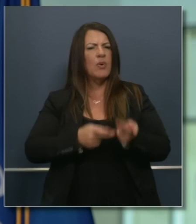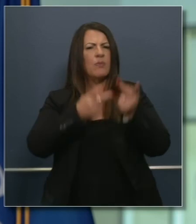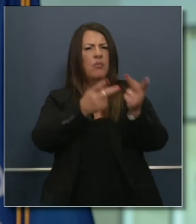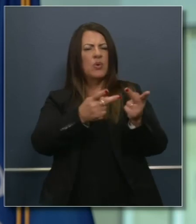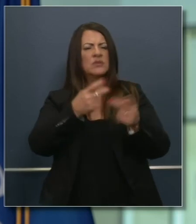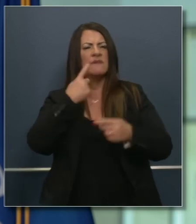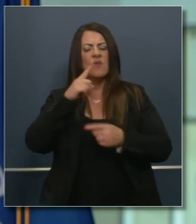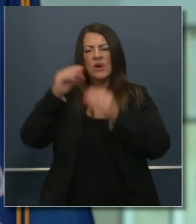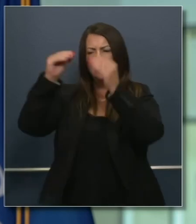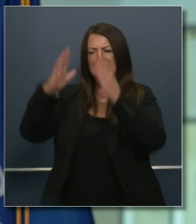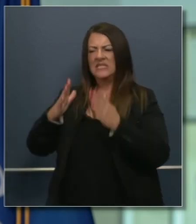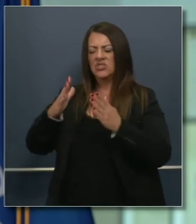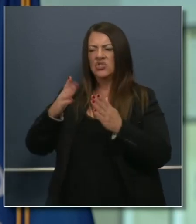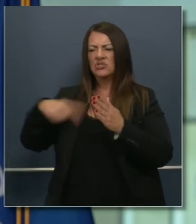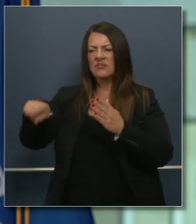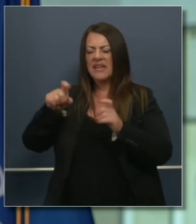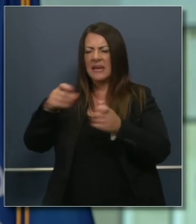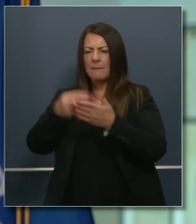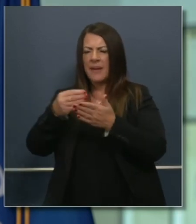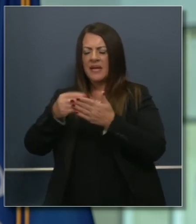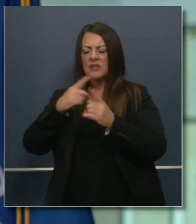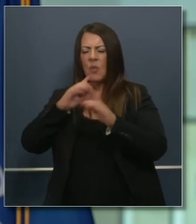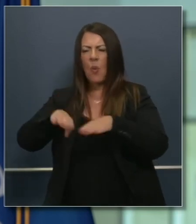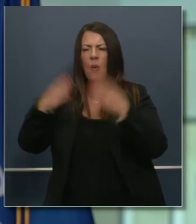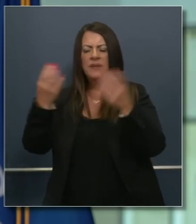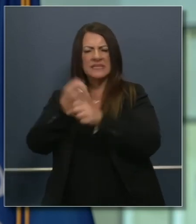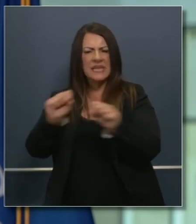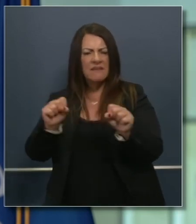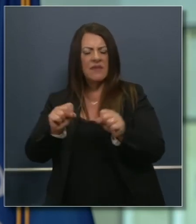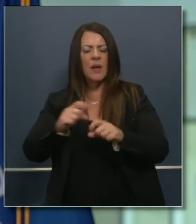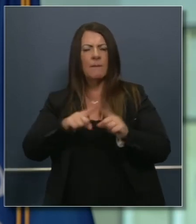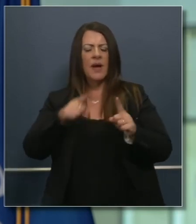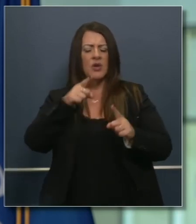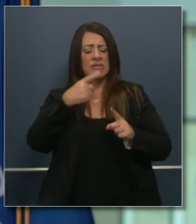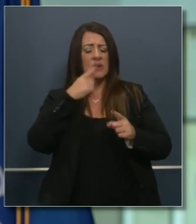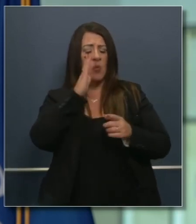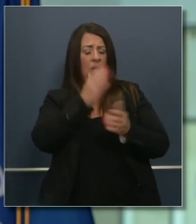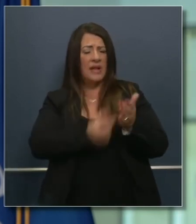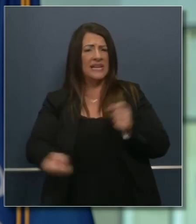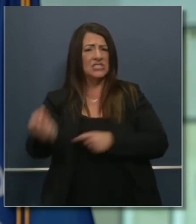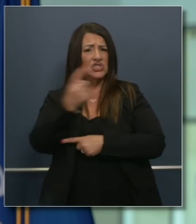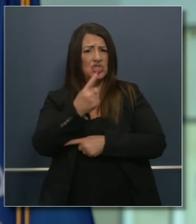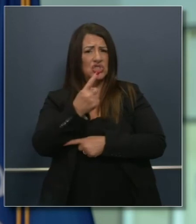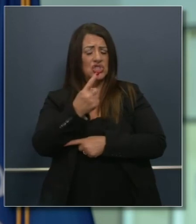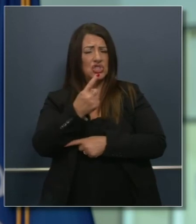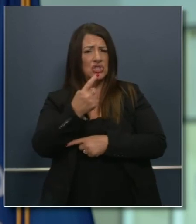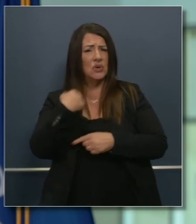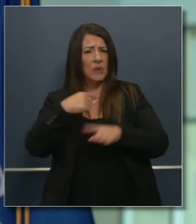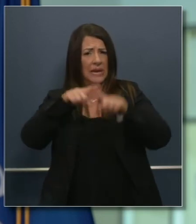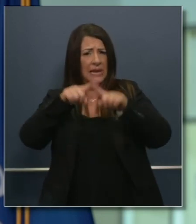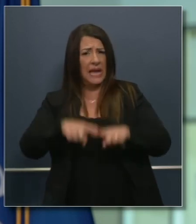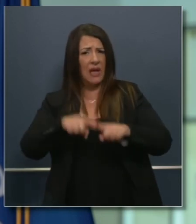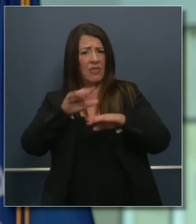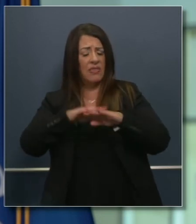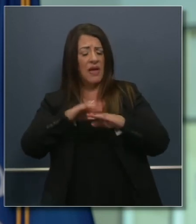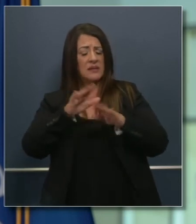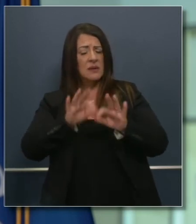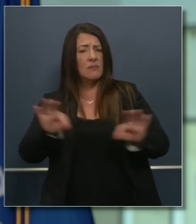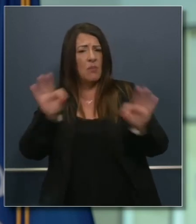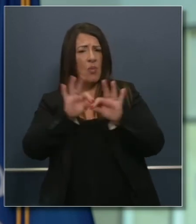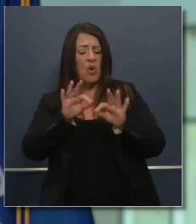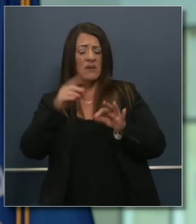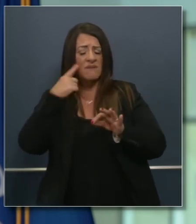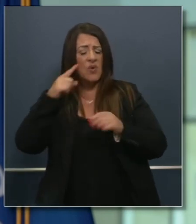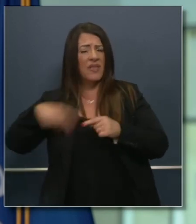money to be able to reopen safely. They've made clear that this is going to be one for next year, so I think we can count on that being at the top of the agenda for them.